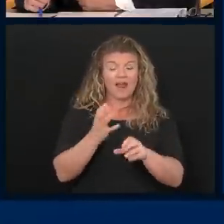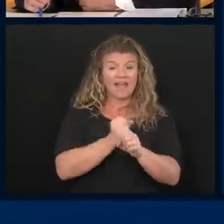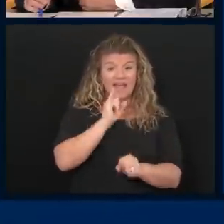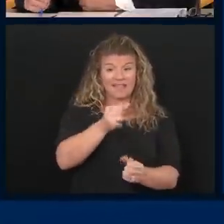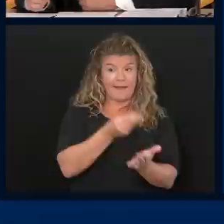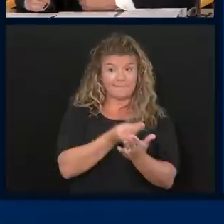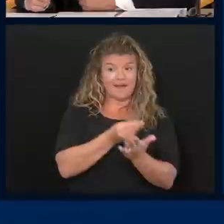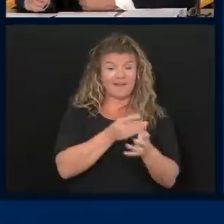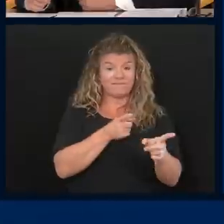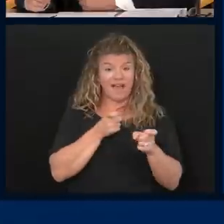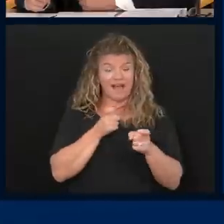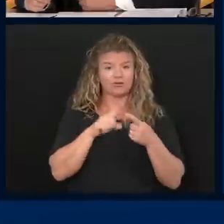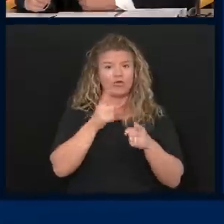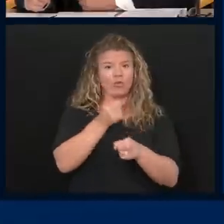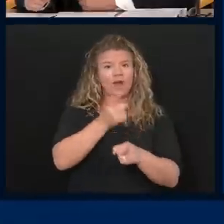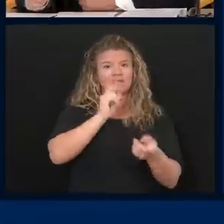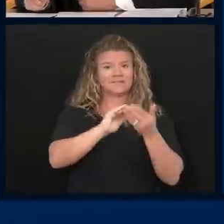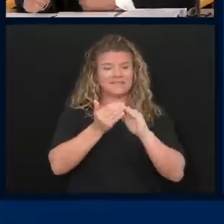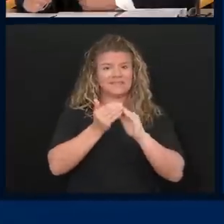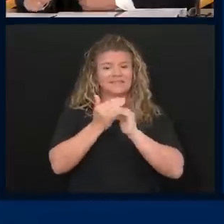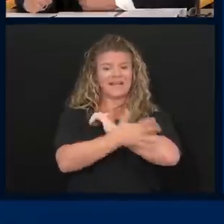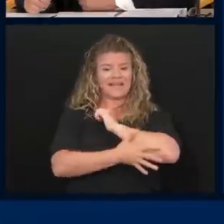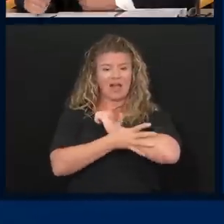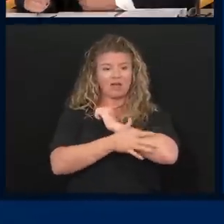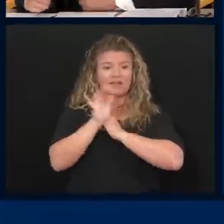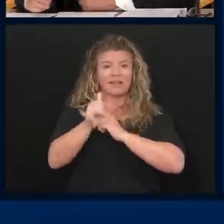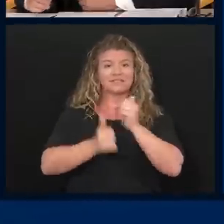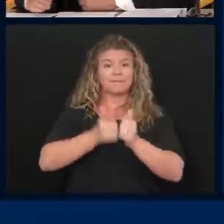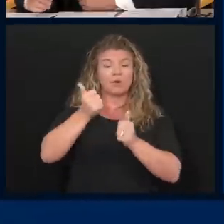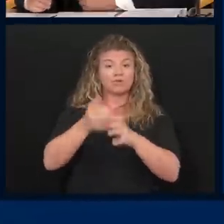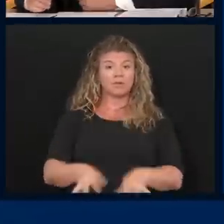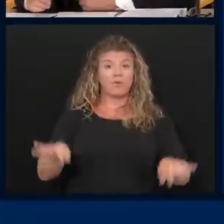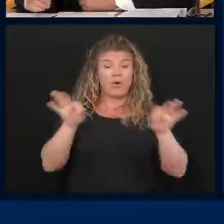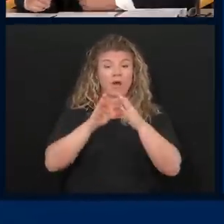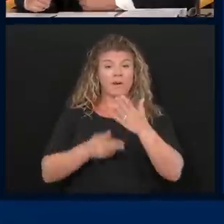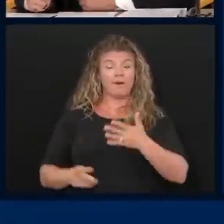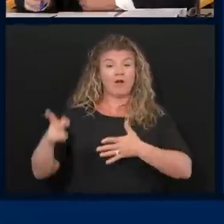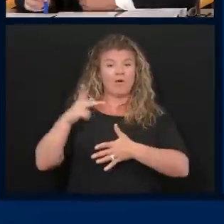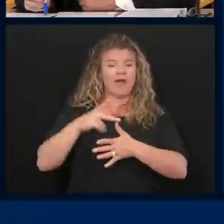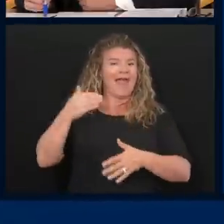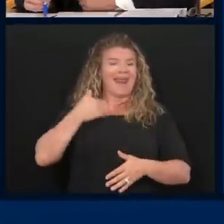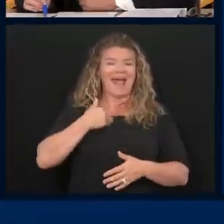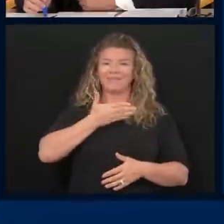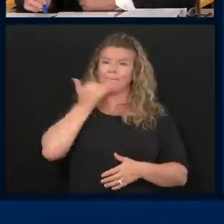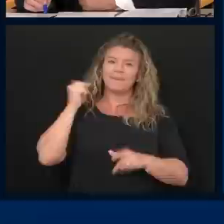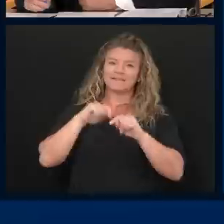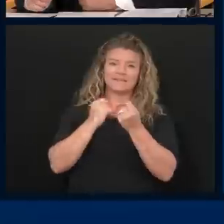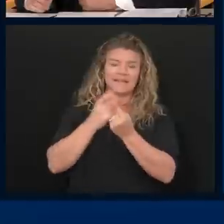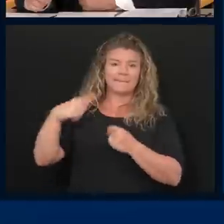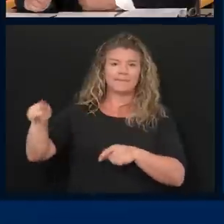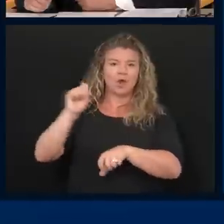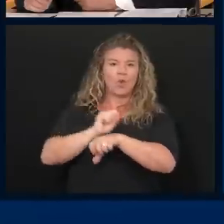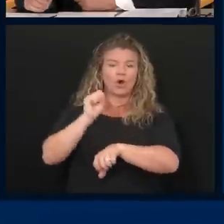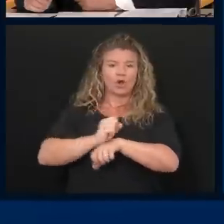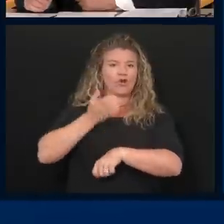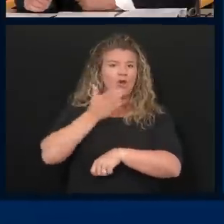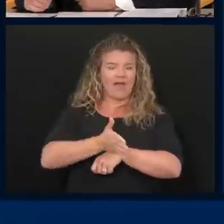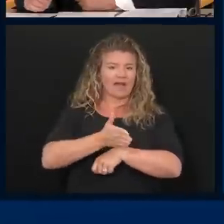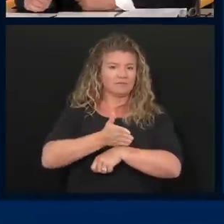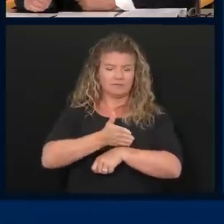quickly to the cities and counties is a top priority, and I have our best revenue experts working on it nonstop,